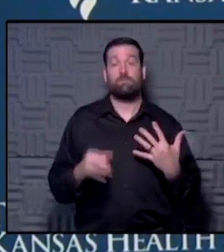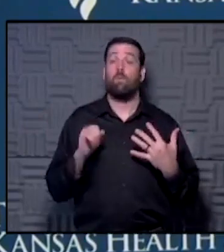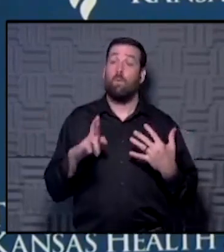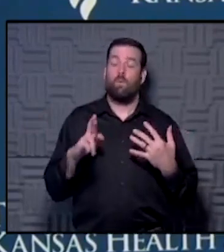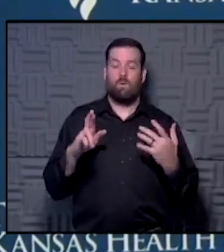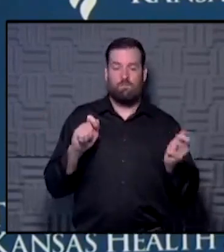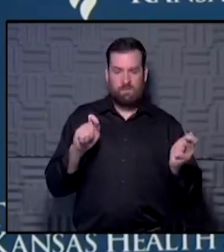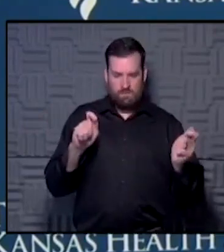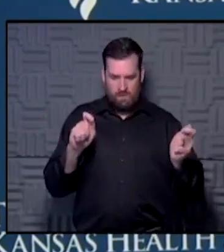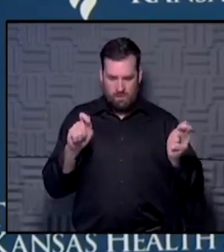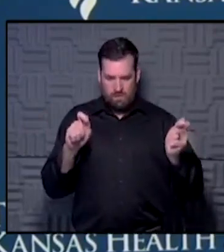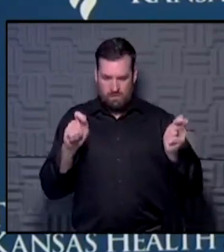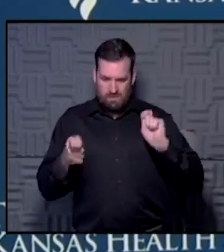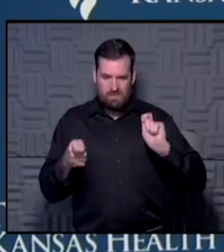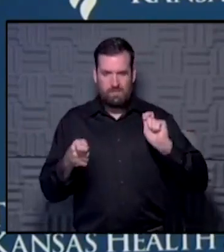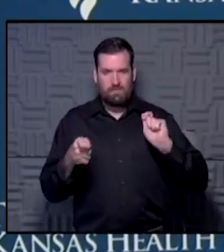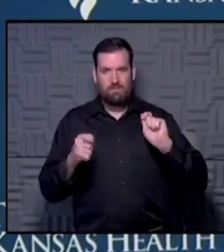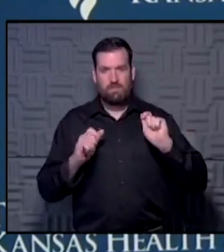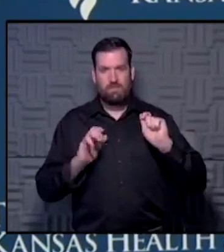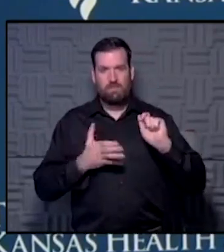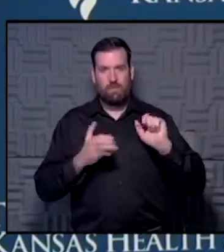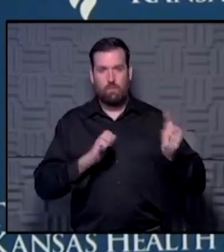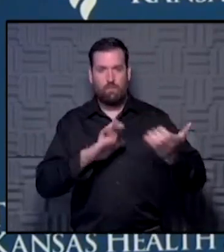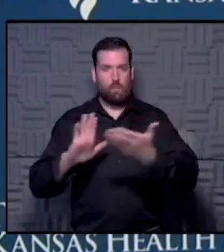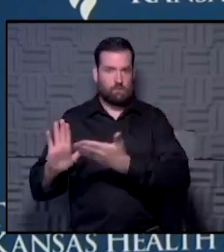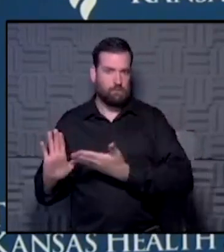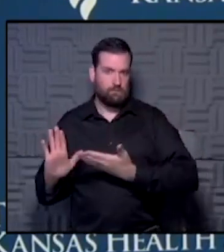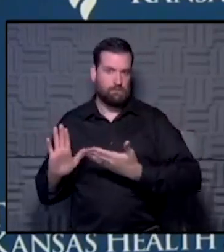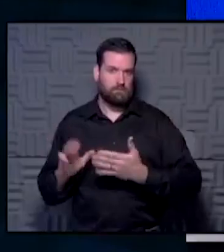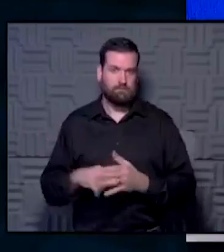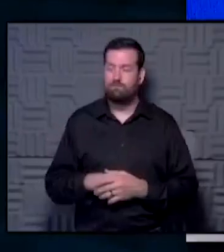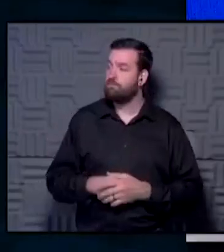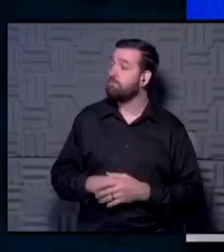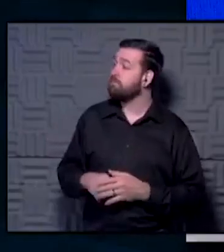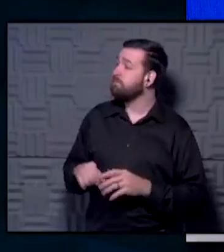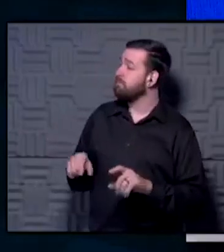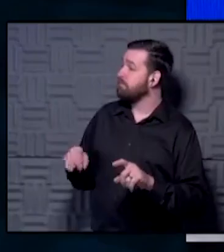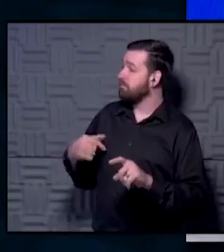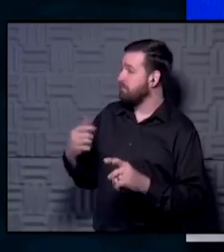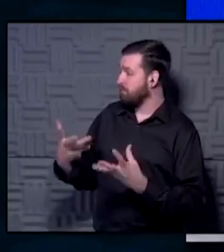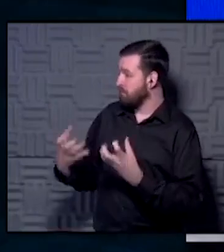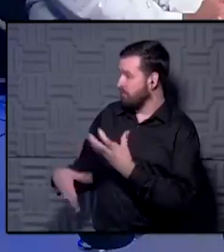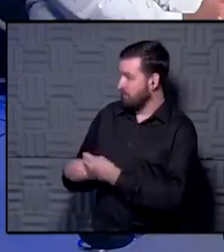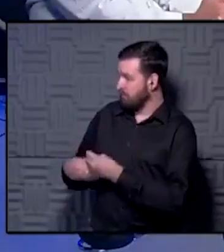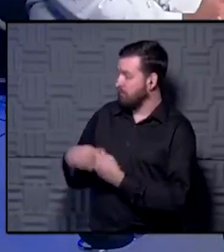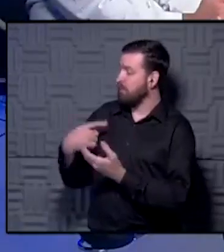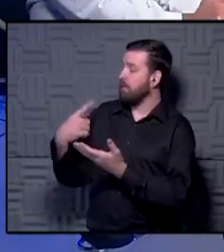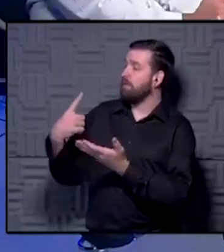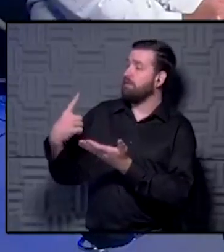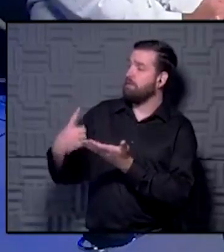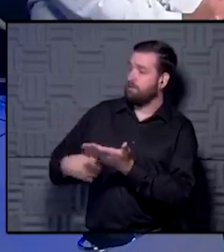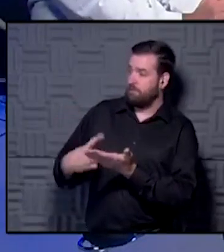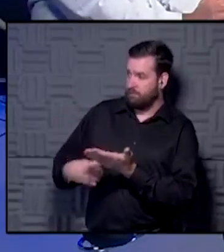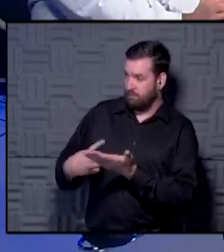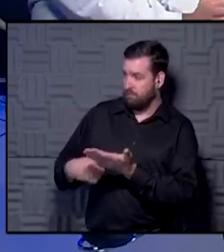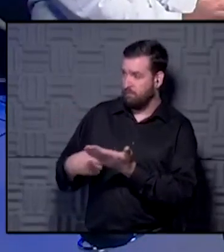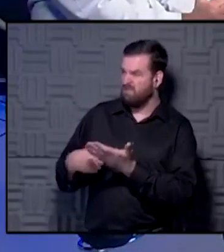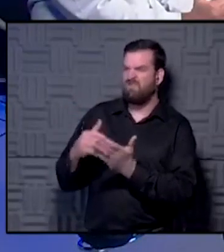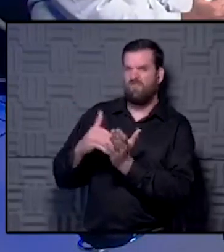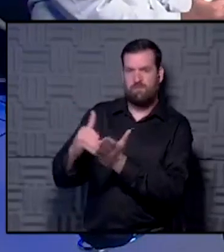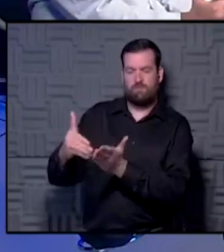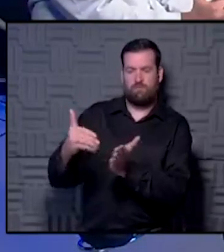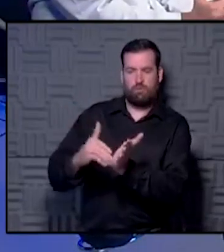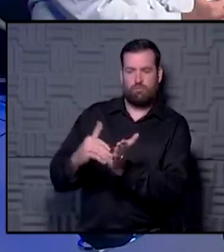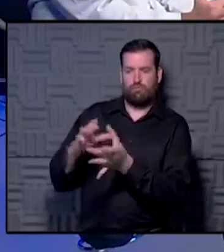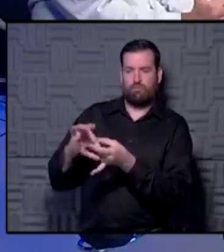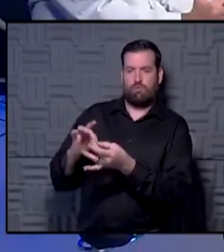modify some of our approaches to treatment. Yeah. And I'll just add that, you I think sometimes, you know, I think a lot of times doctors